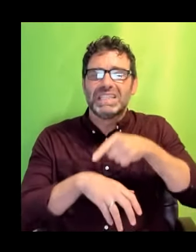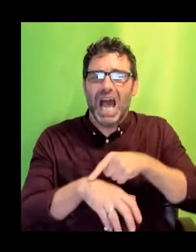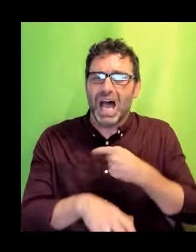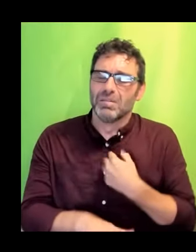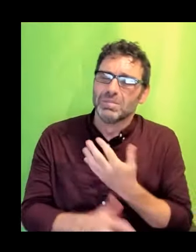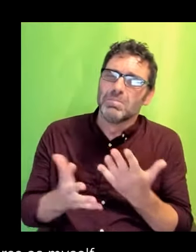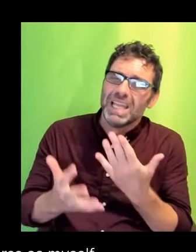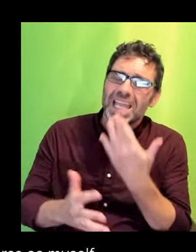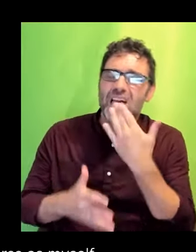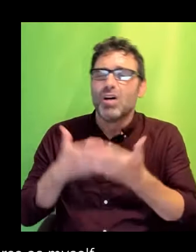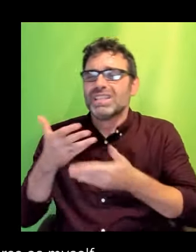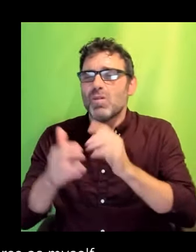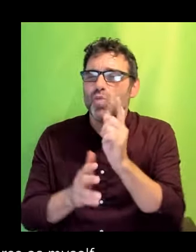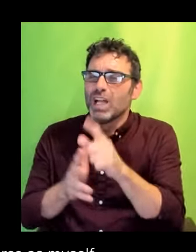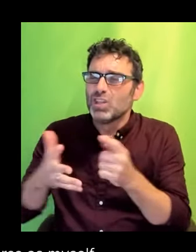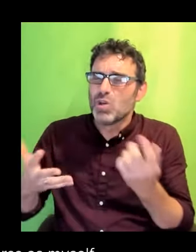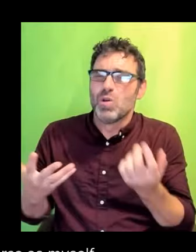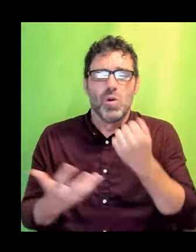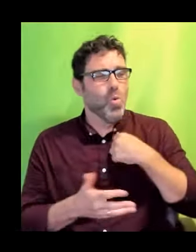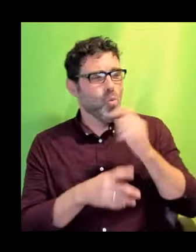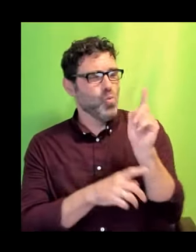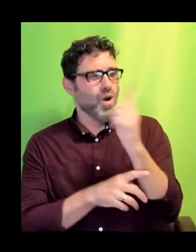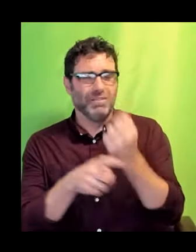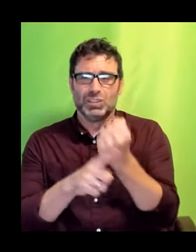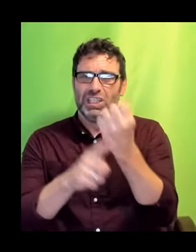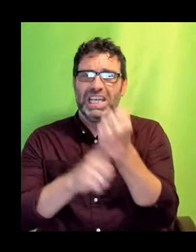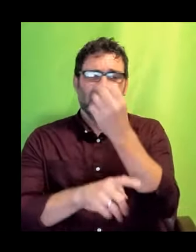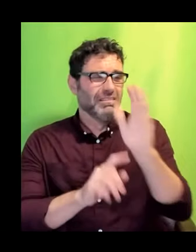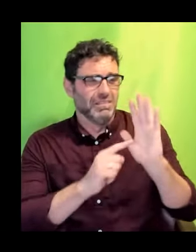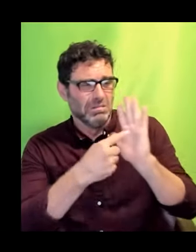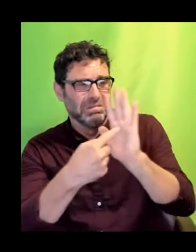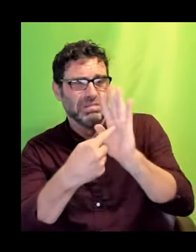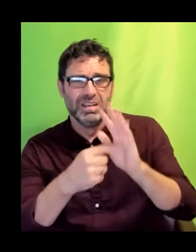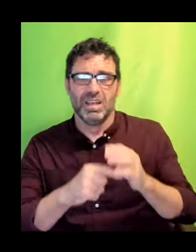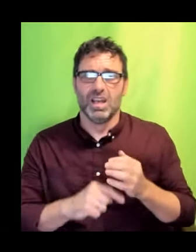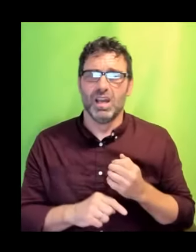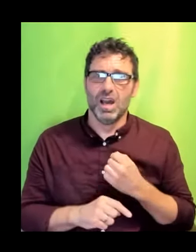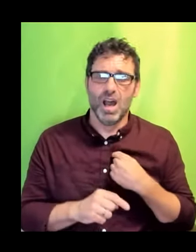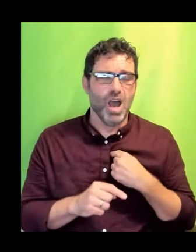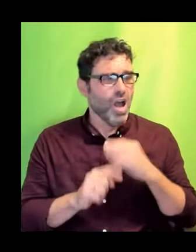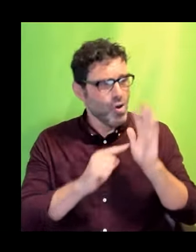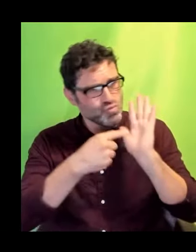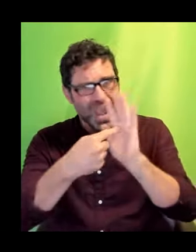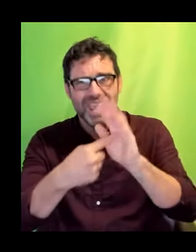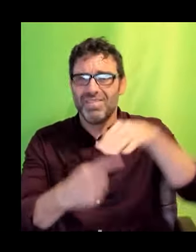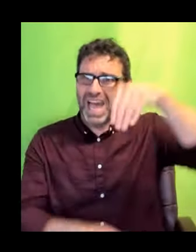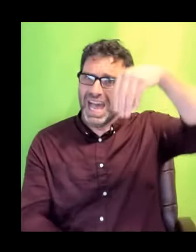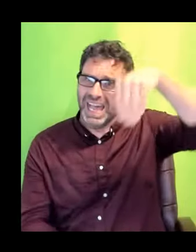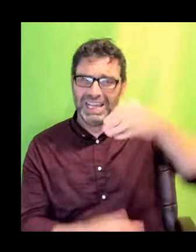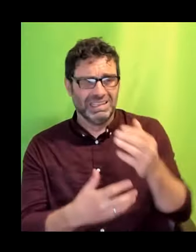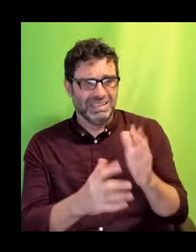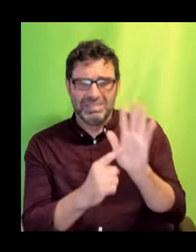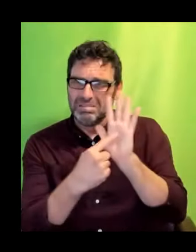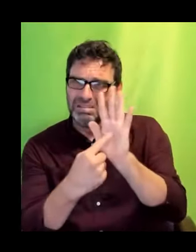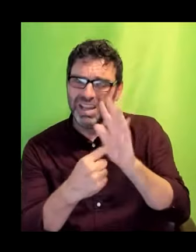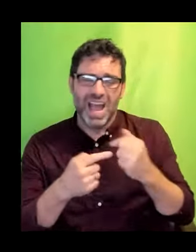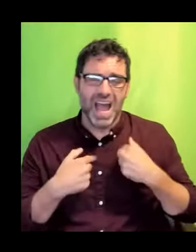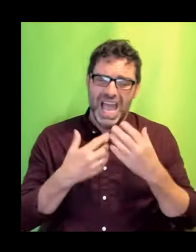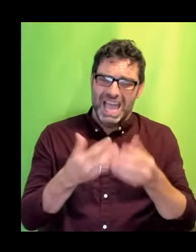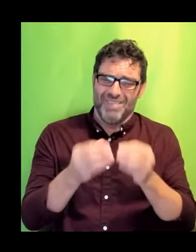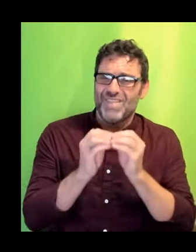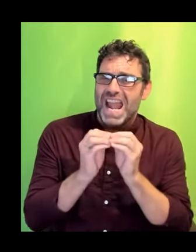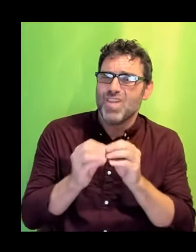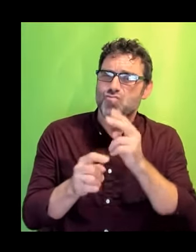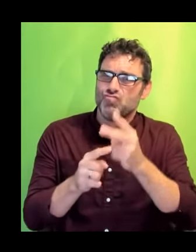accomplishments, my desperate shield of fragile silk. I hide and tell him I have value over and over and over and